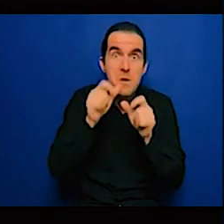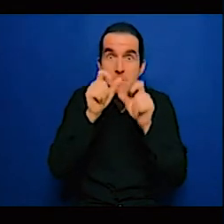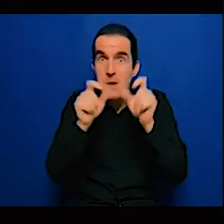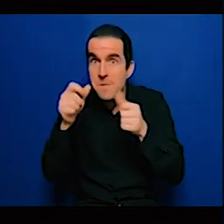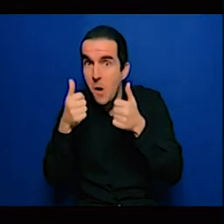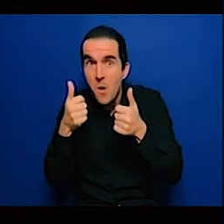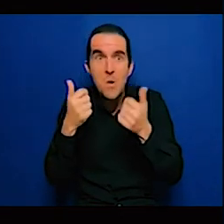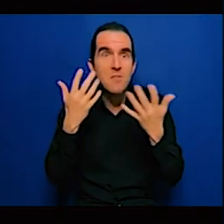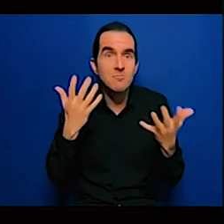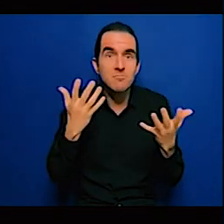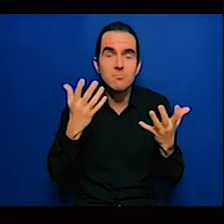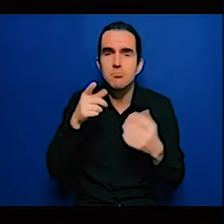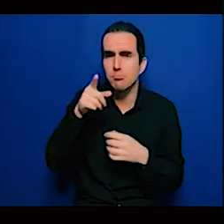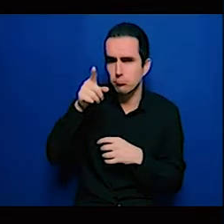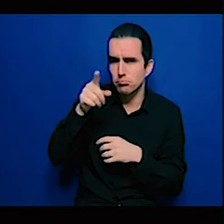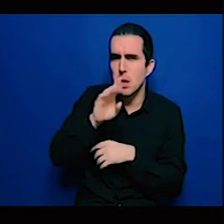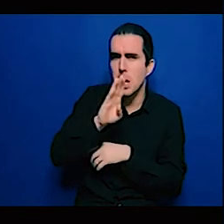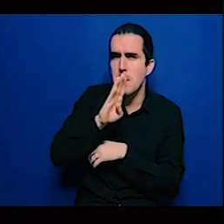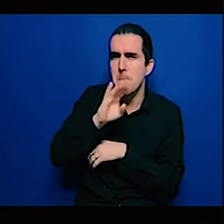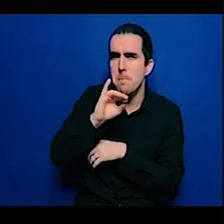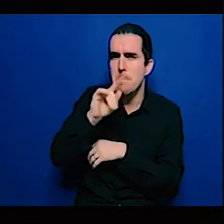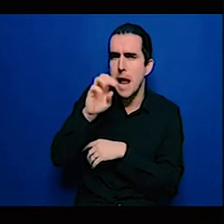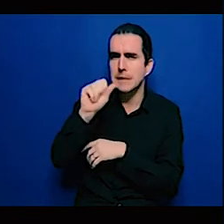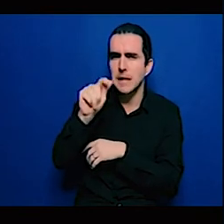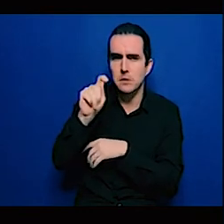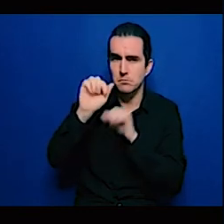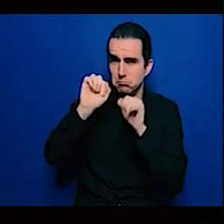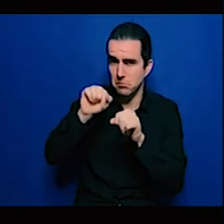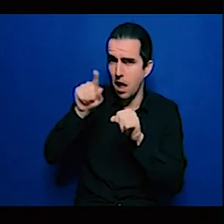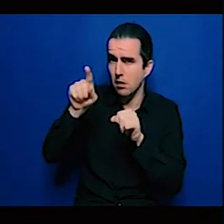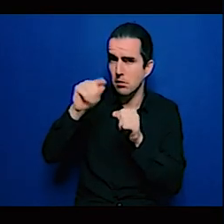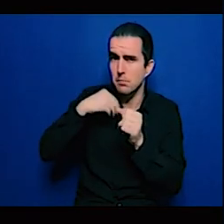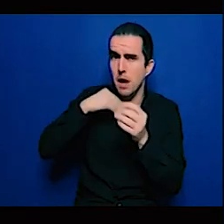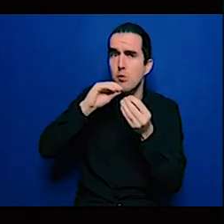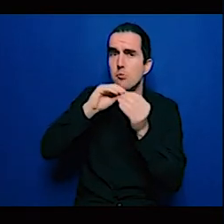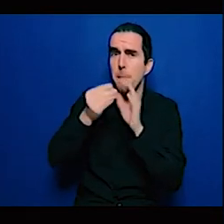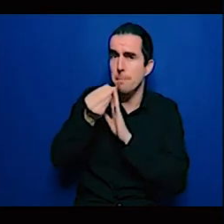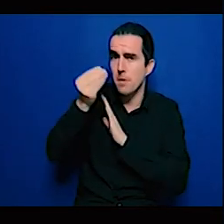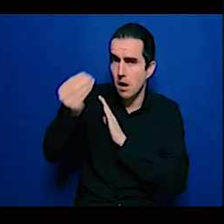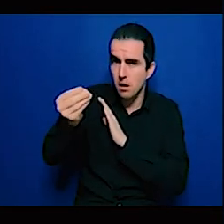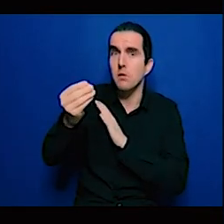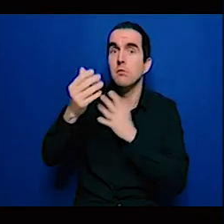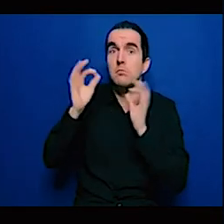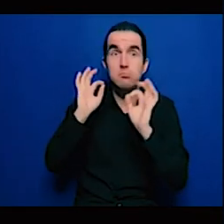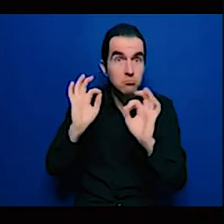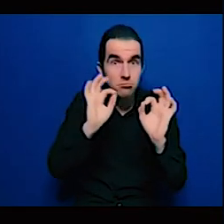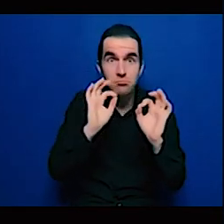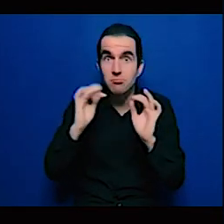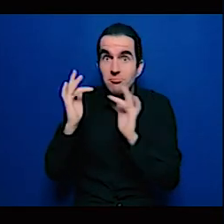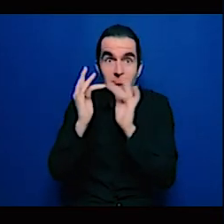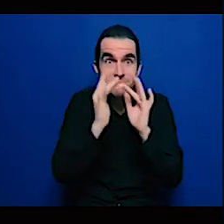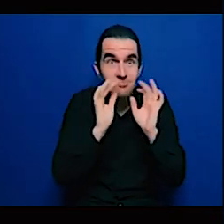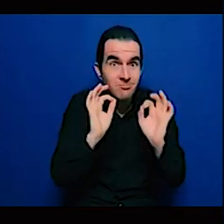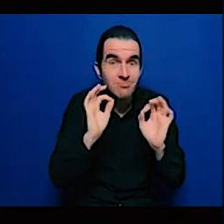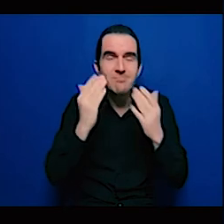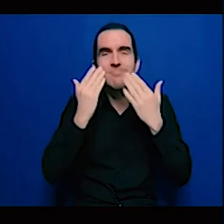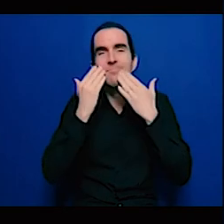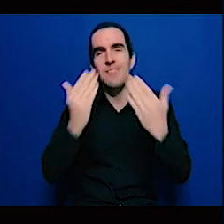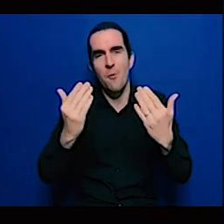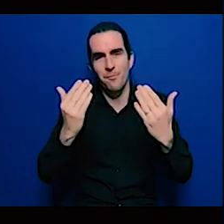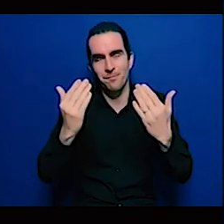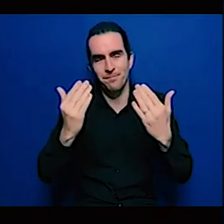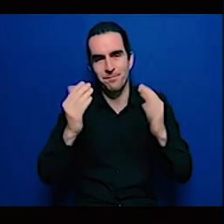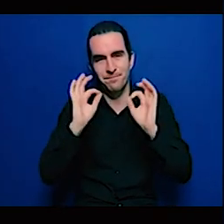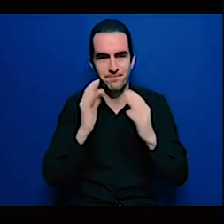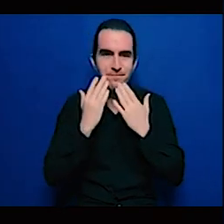you so much Cody for that and with that honestly this was really brilliant